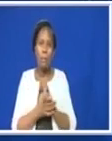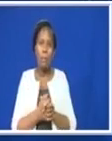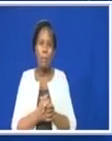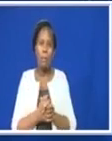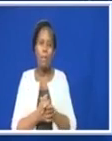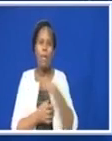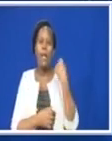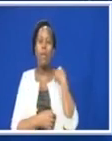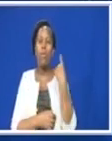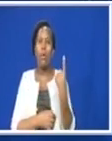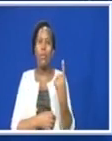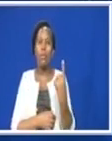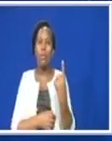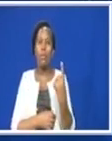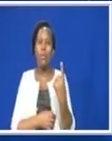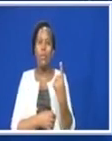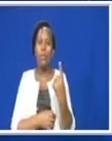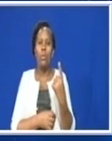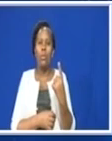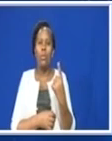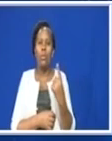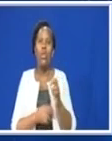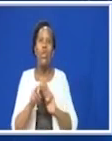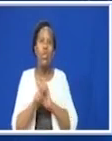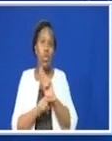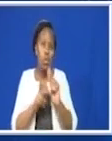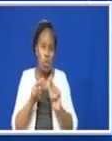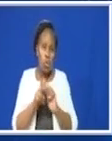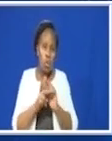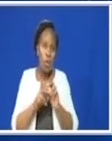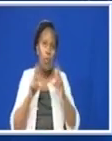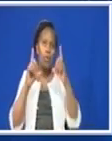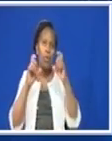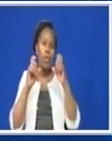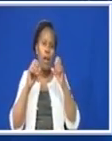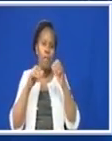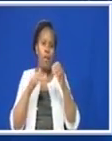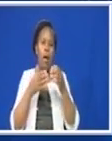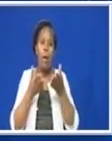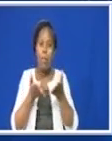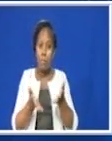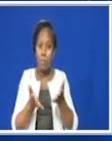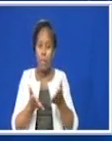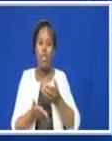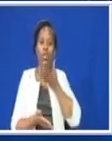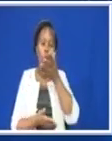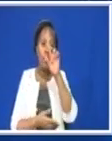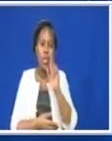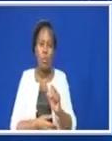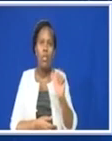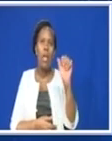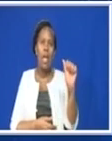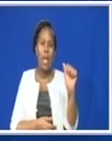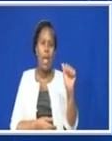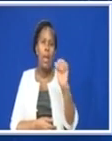Question number one. We are saying it is use the photograph below to answer questions A,